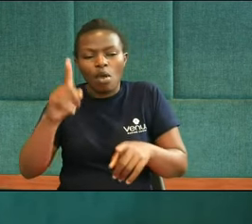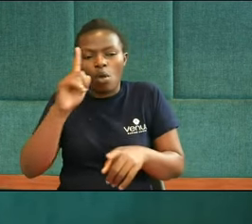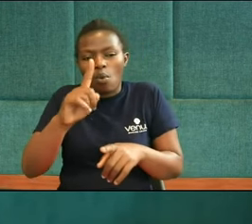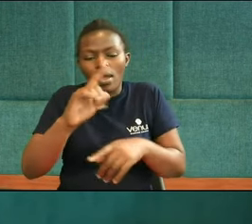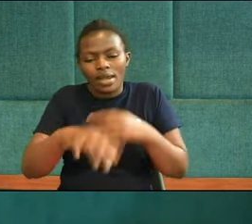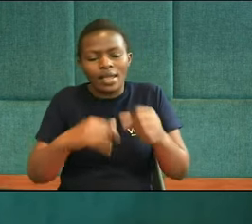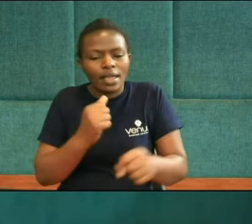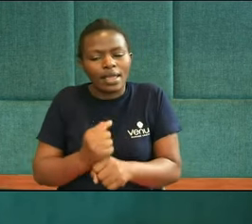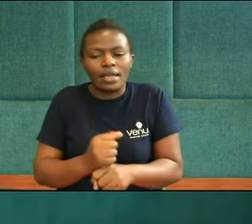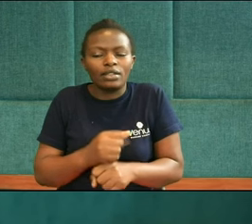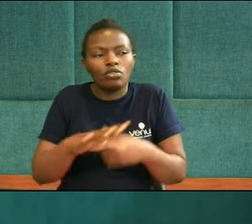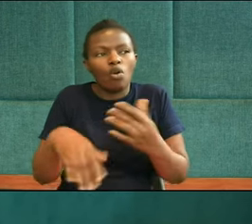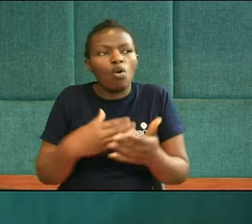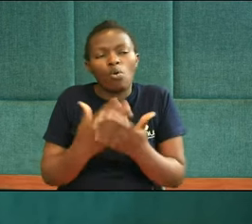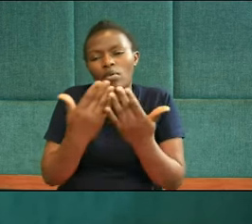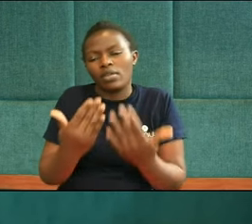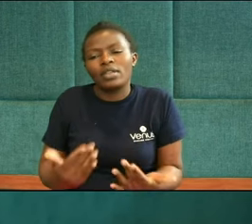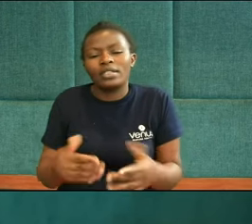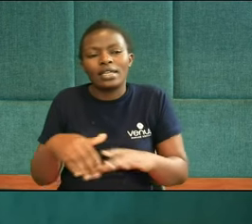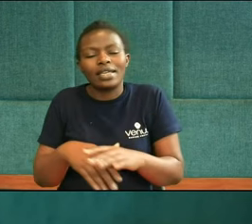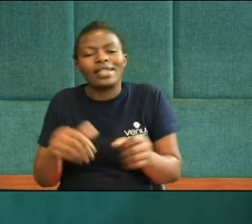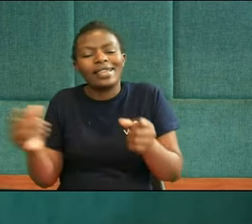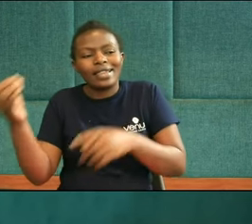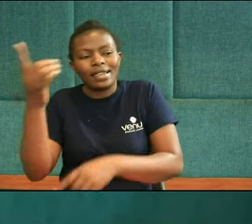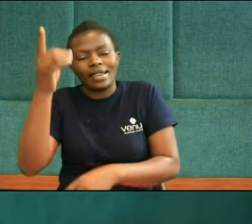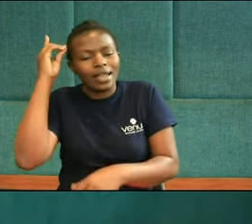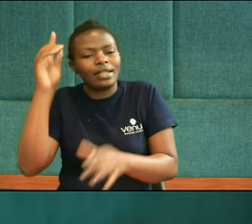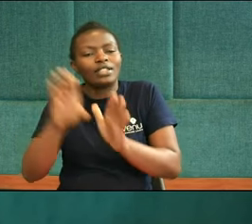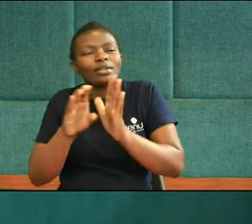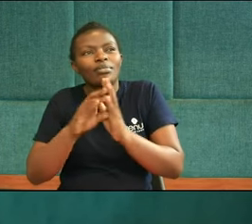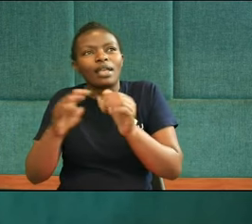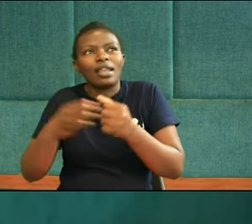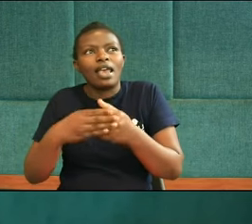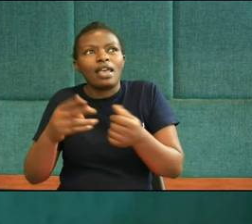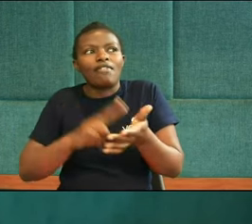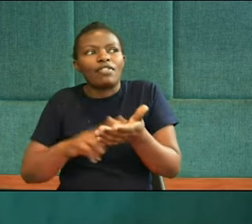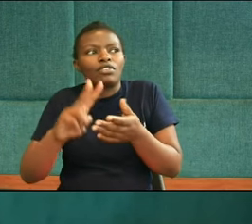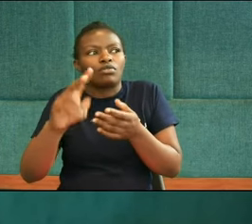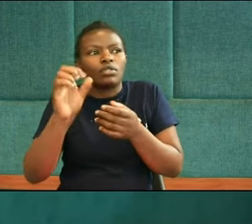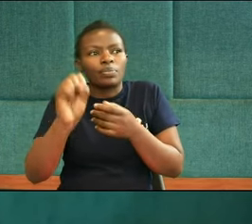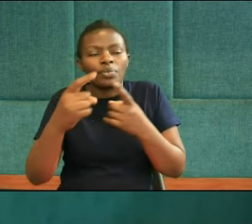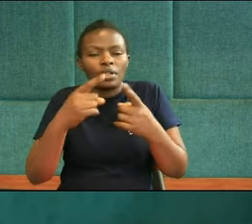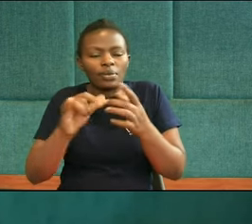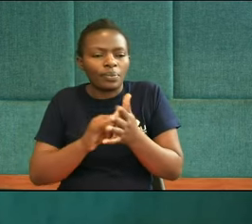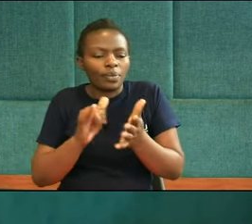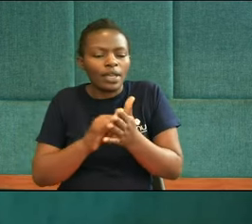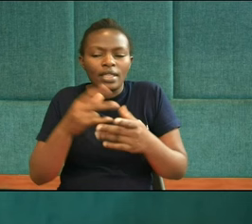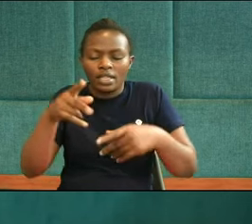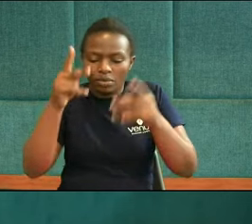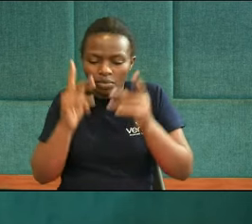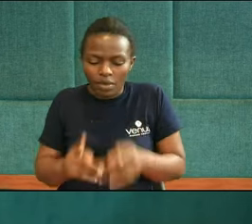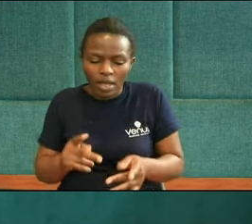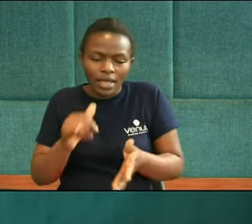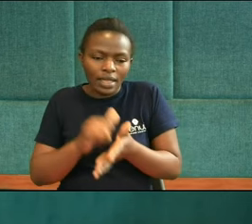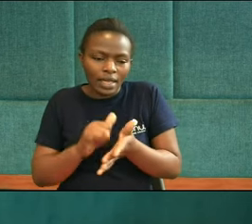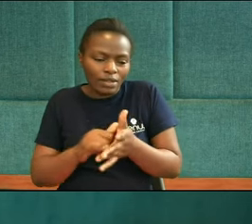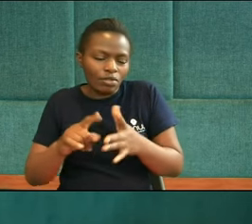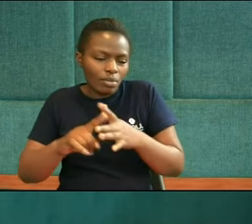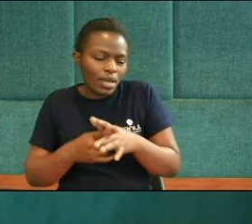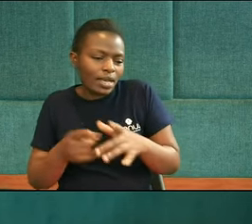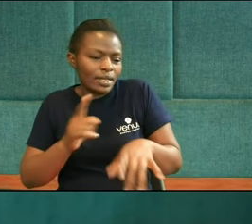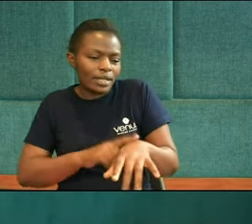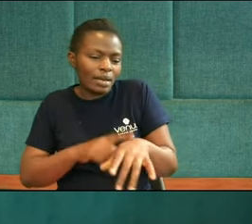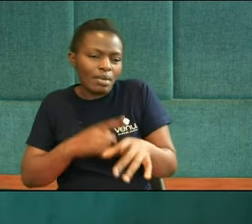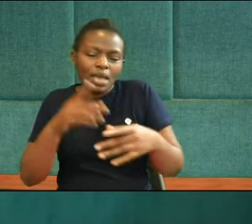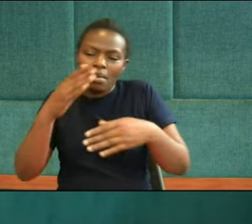2300 years long And Daniel 925 Tells us This prophecy Would begin When the decree Went out to rebuild Jerusalem This